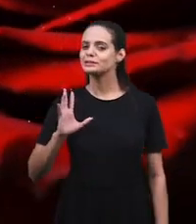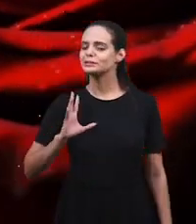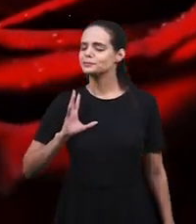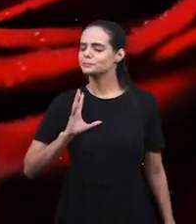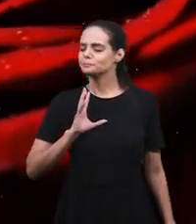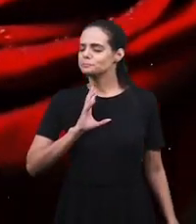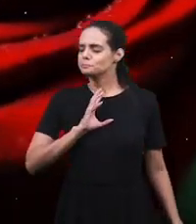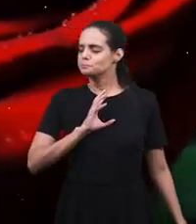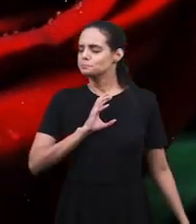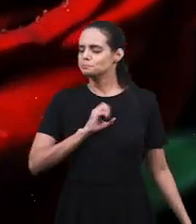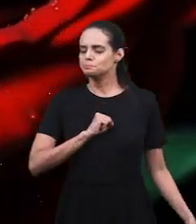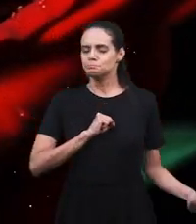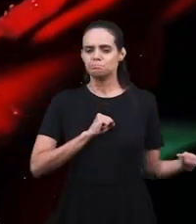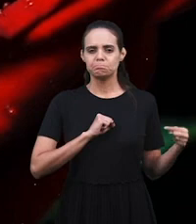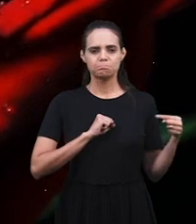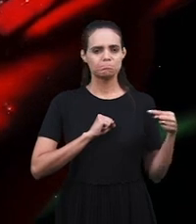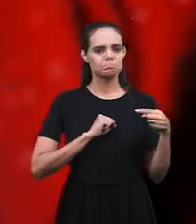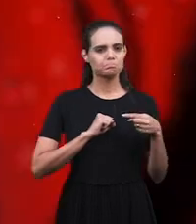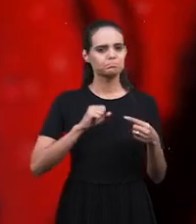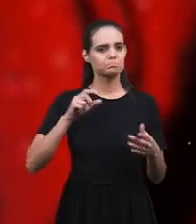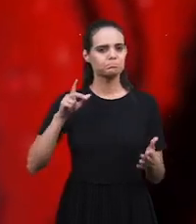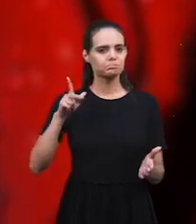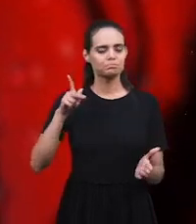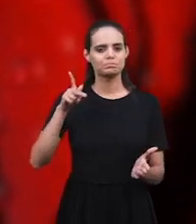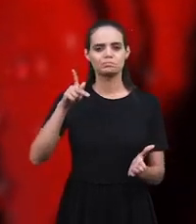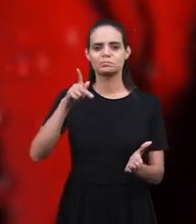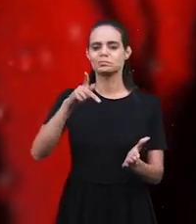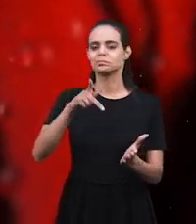Amo verdadeiro